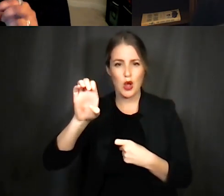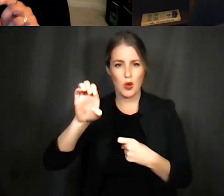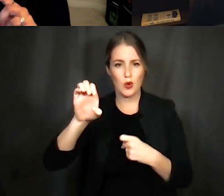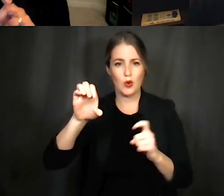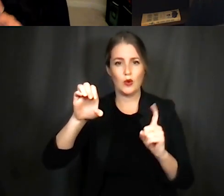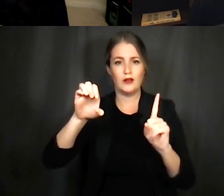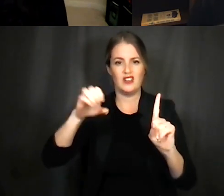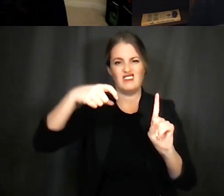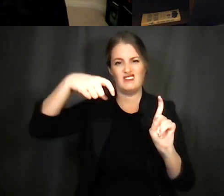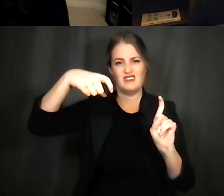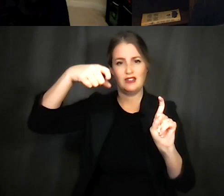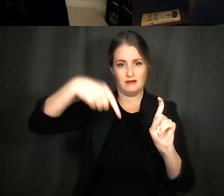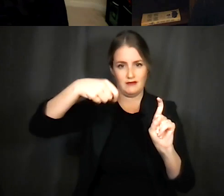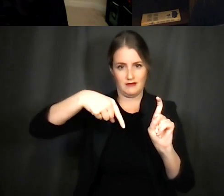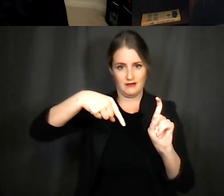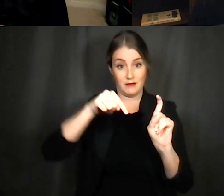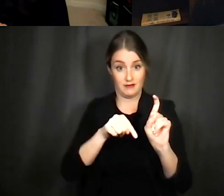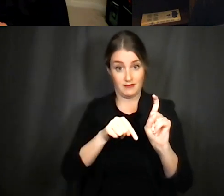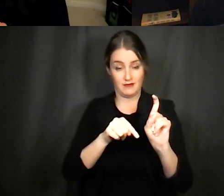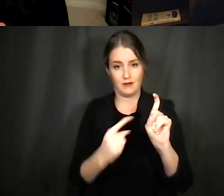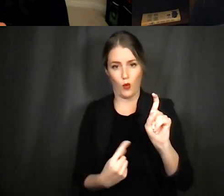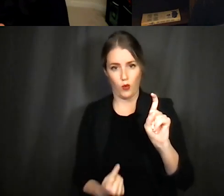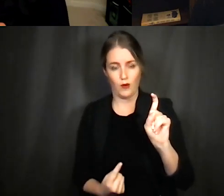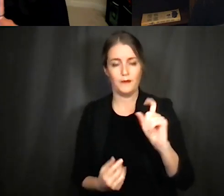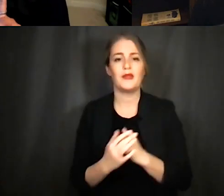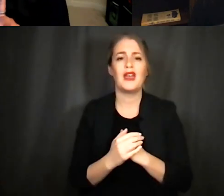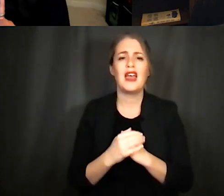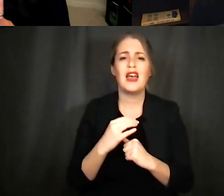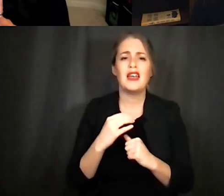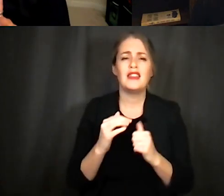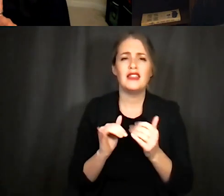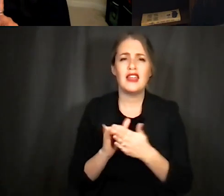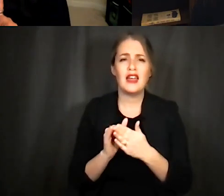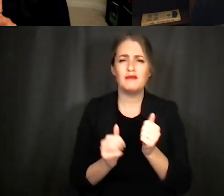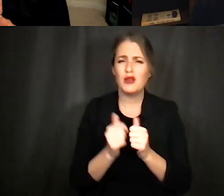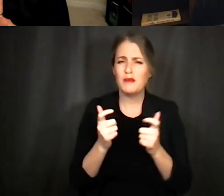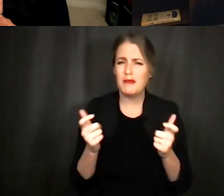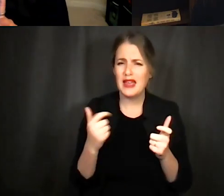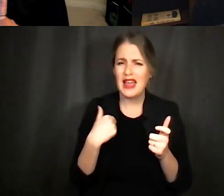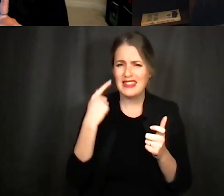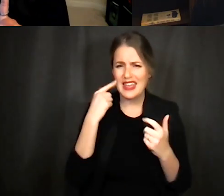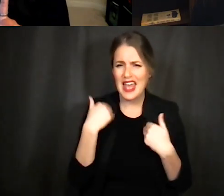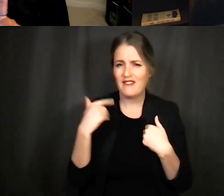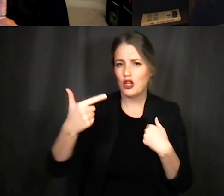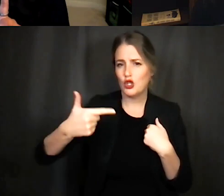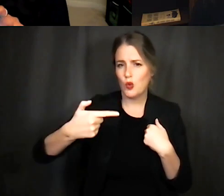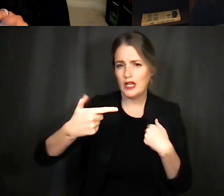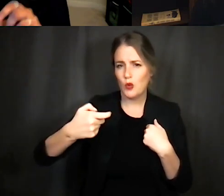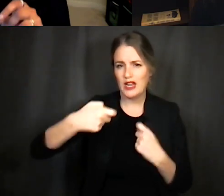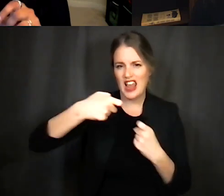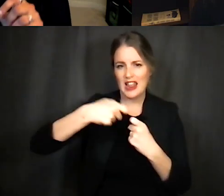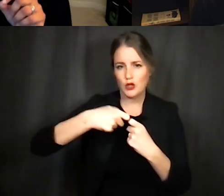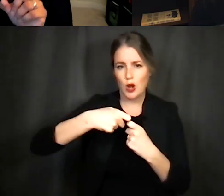works by using I think the most the the largest one you can get it has I think 21 electrodes on it